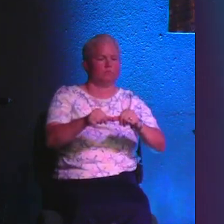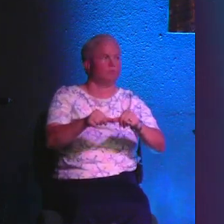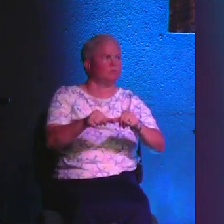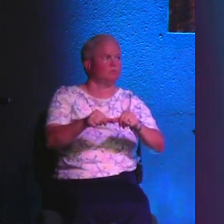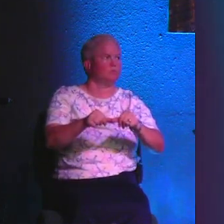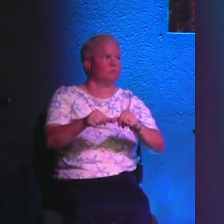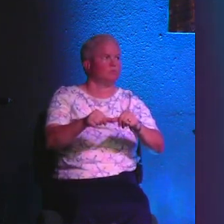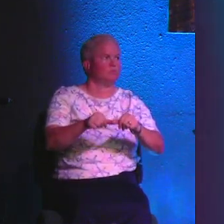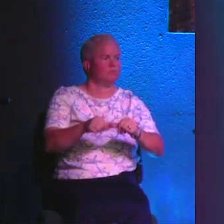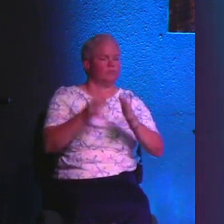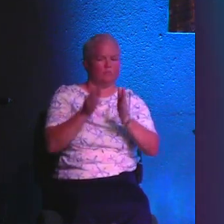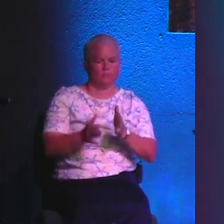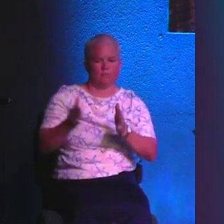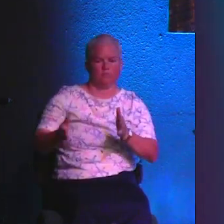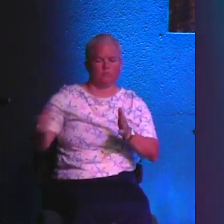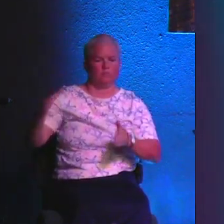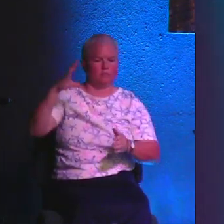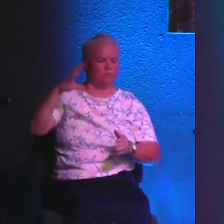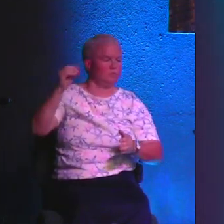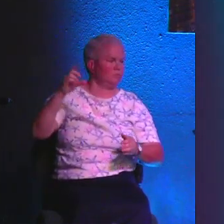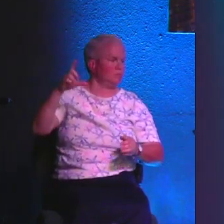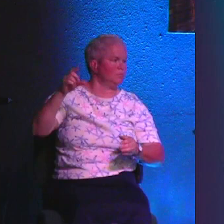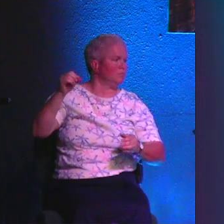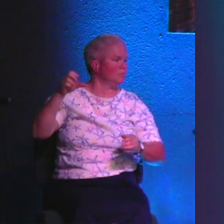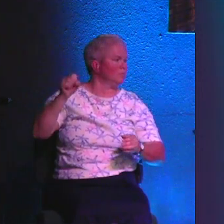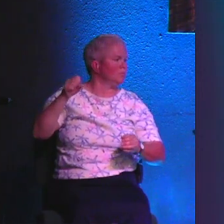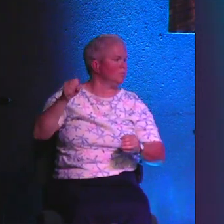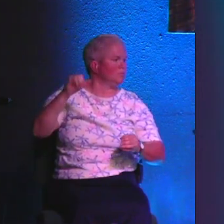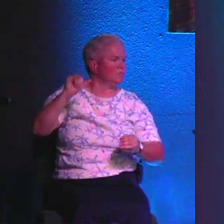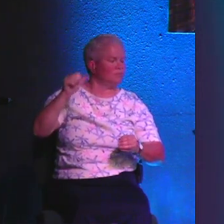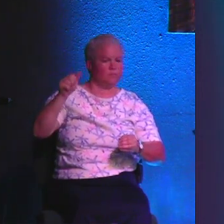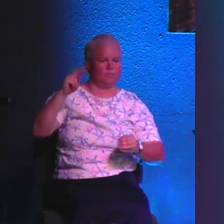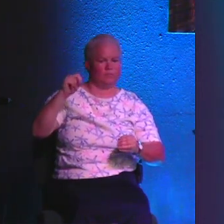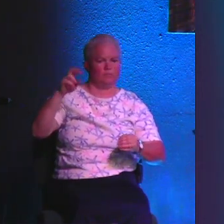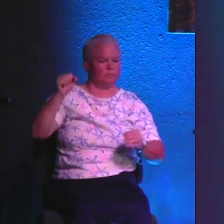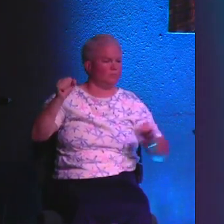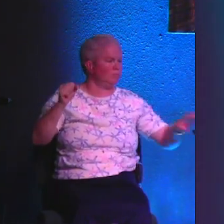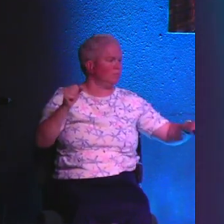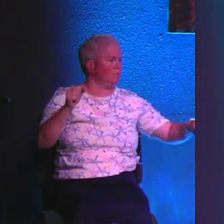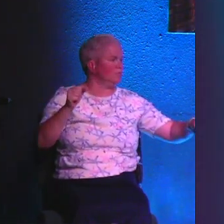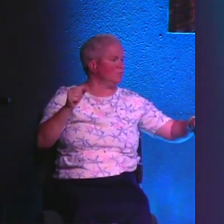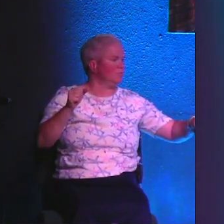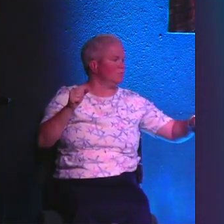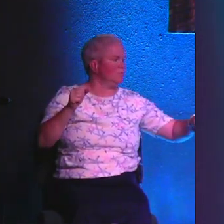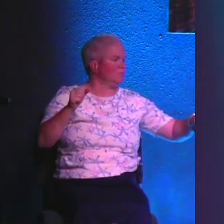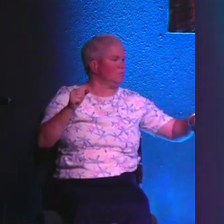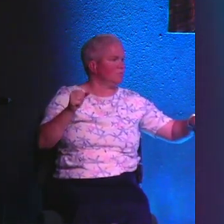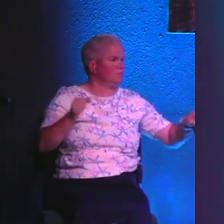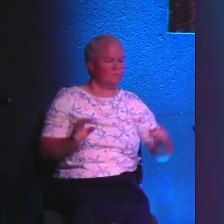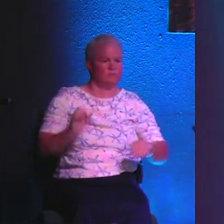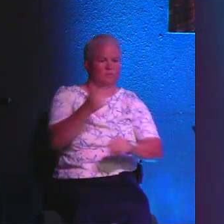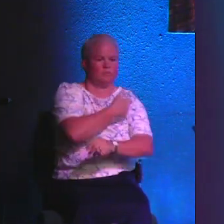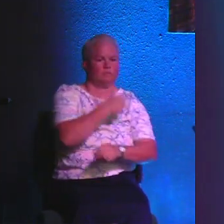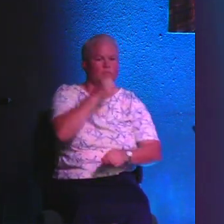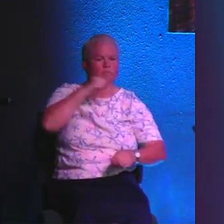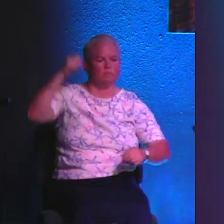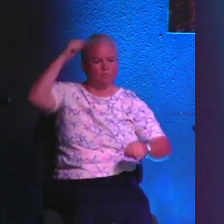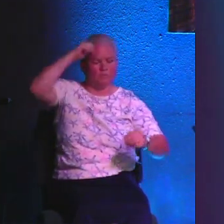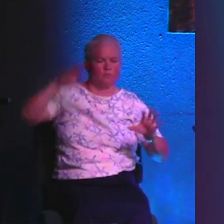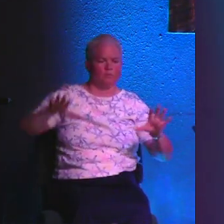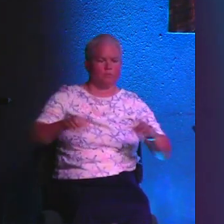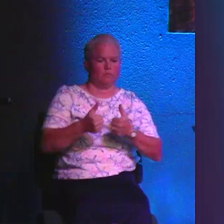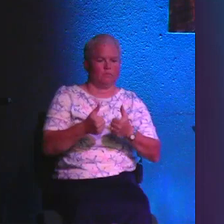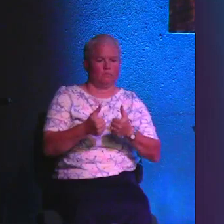with our series in Colossians? I was telling a couple people this morning, you know, we had the Teen Challenge